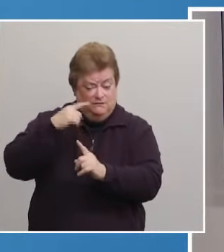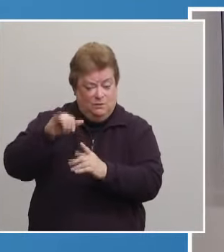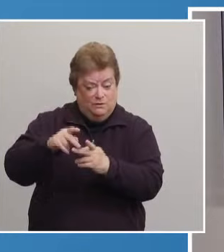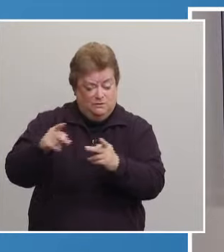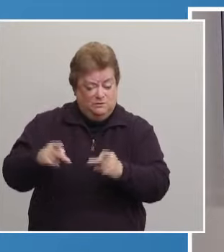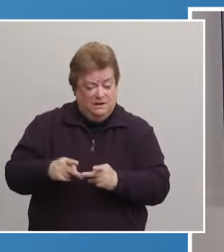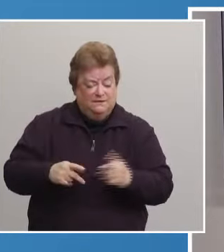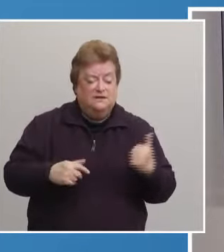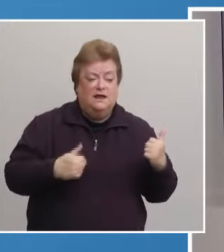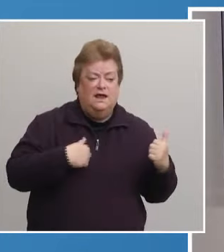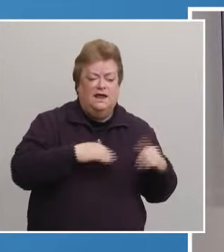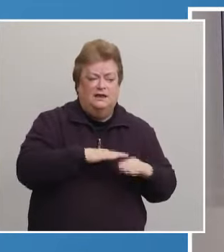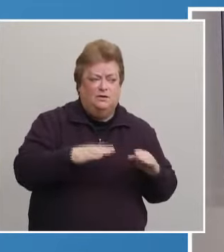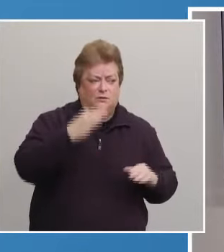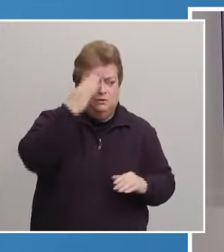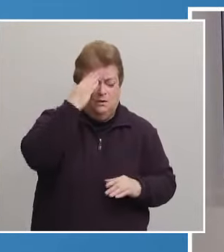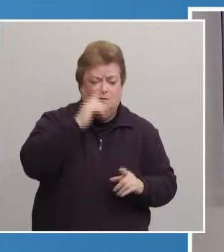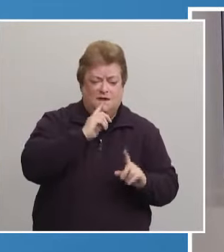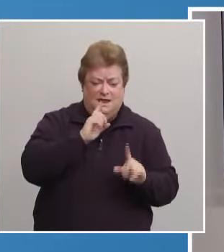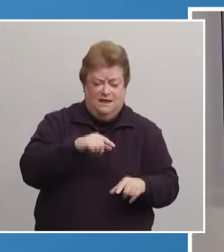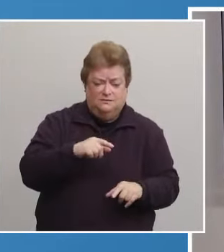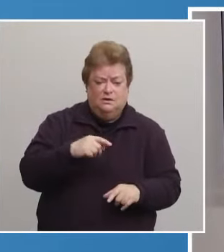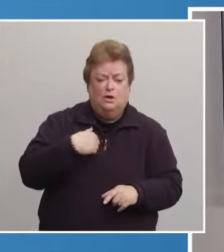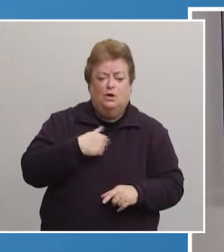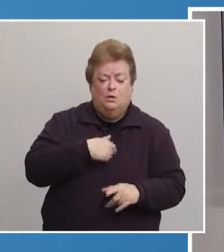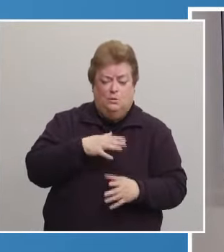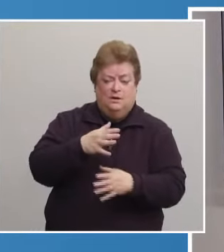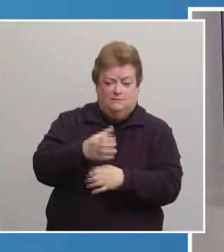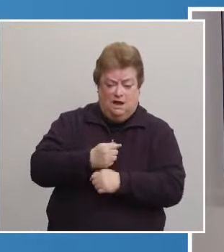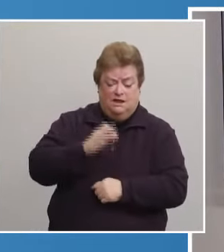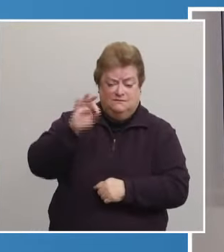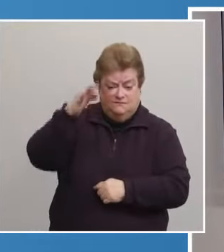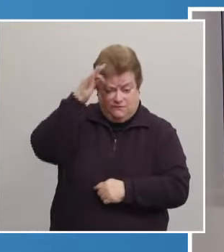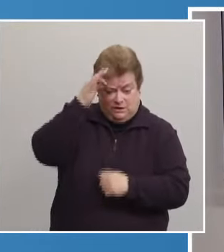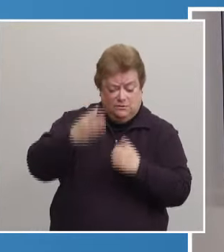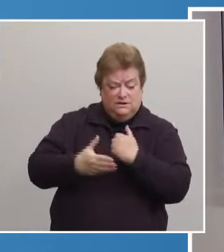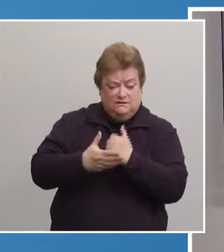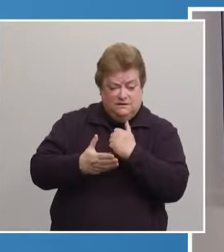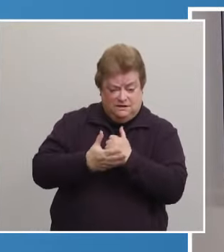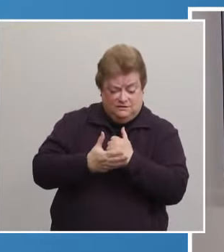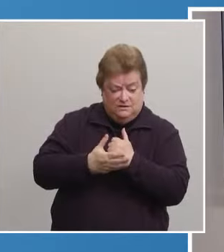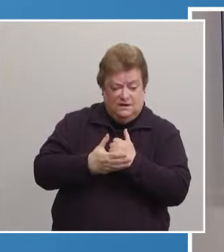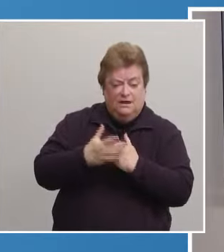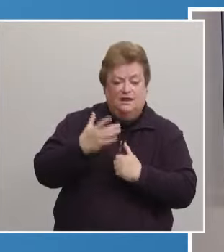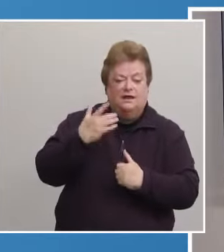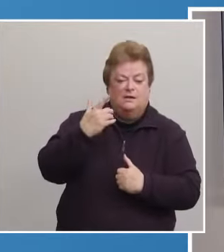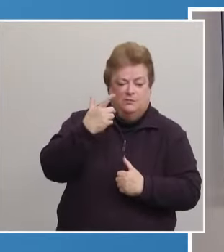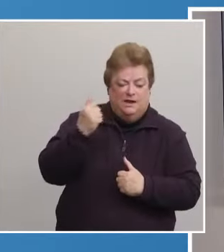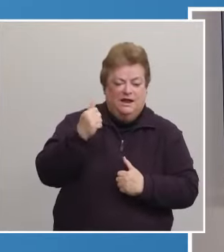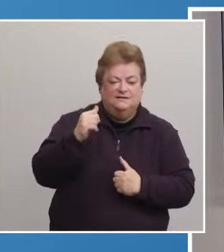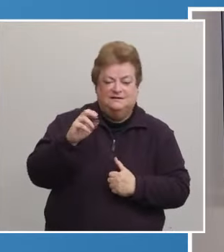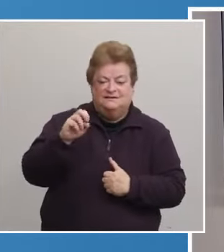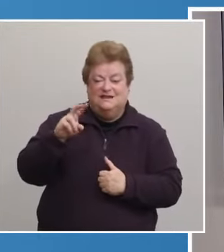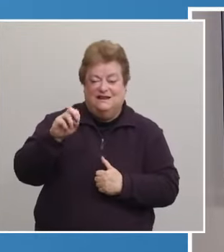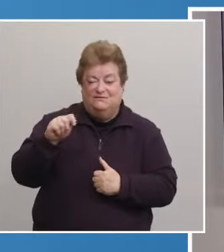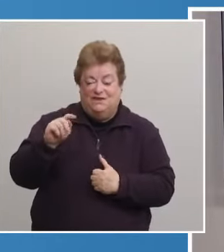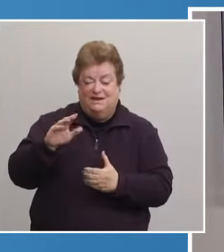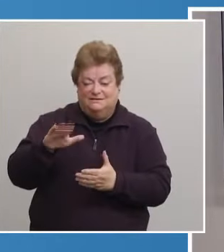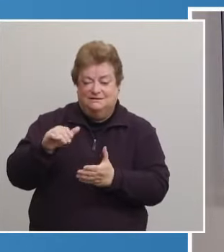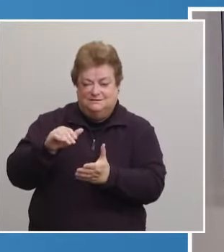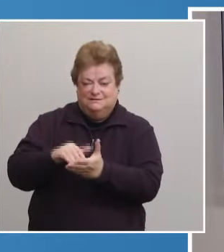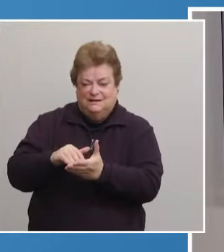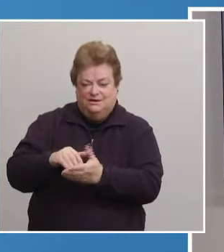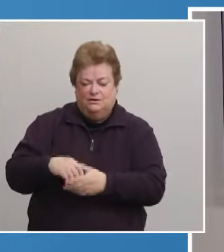know the answer to your question, Riley. We have received federal assistance for our arena because it is an event venue that has obviously been